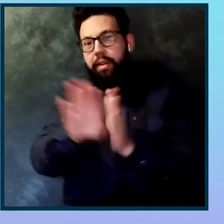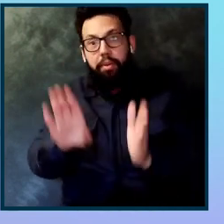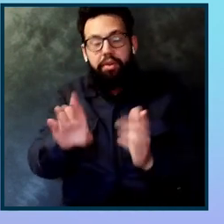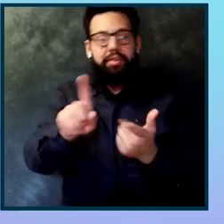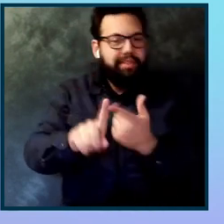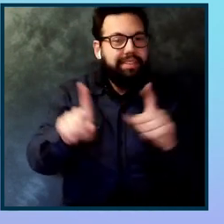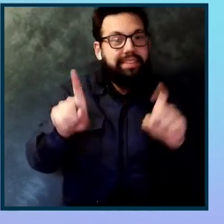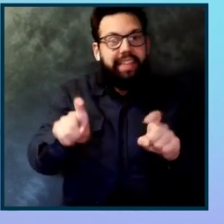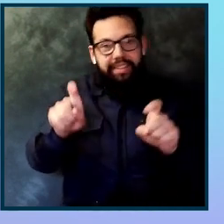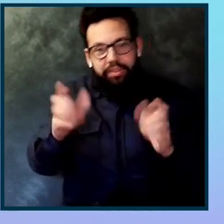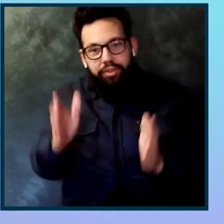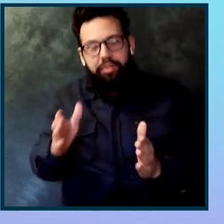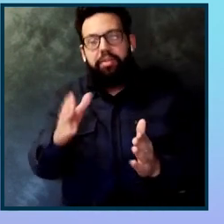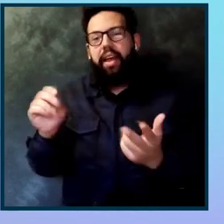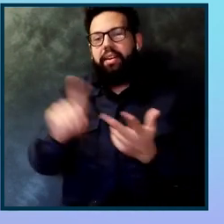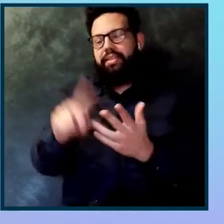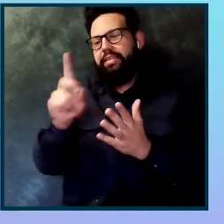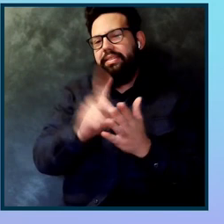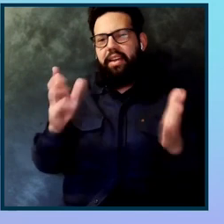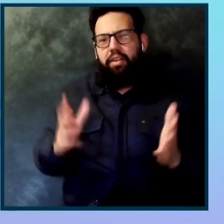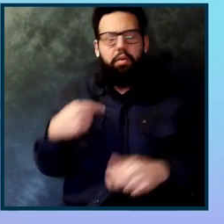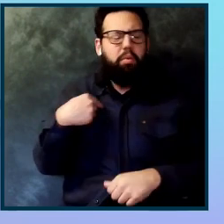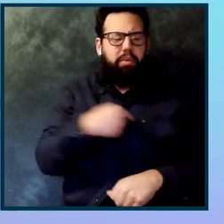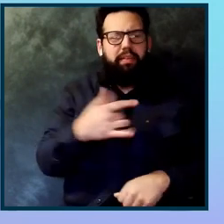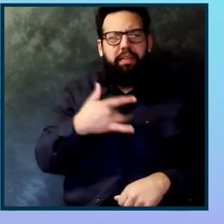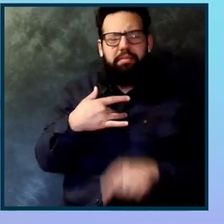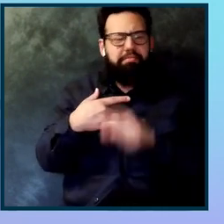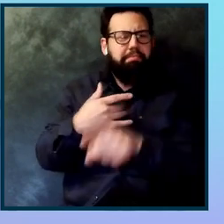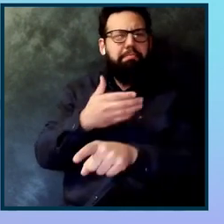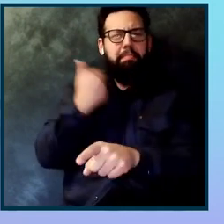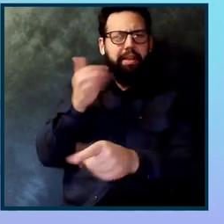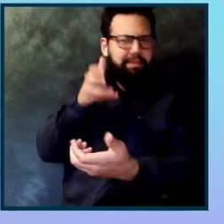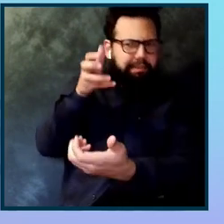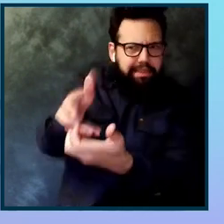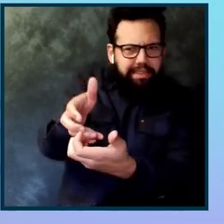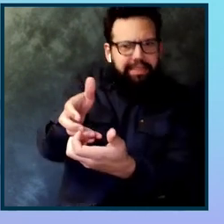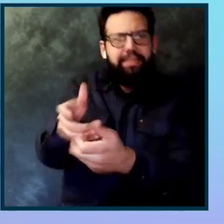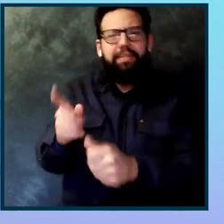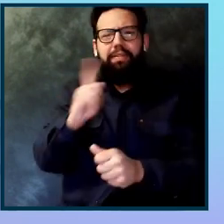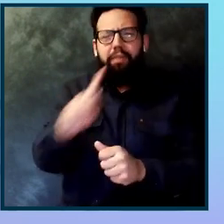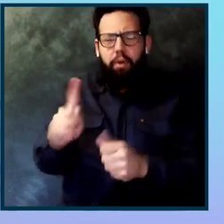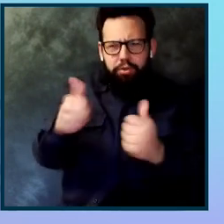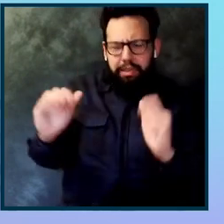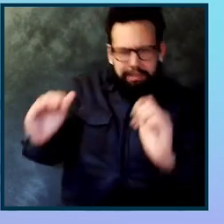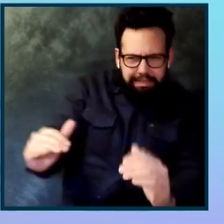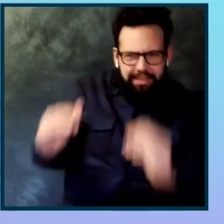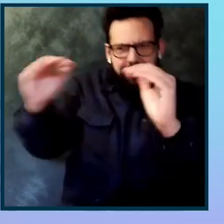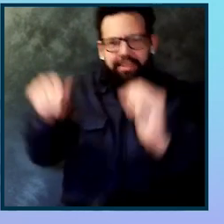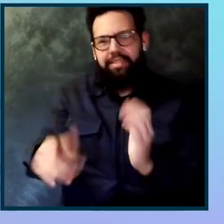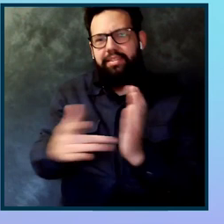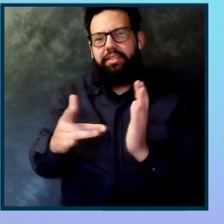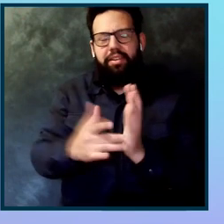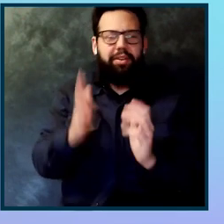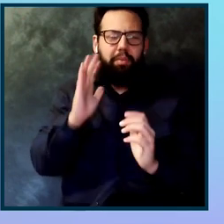And we believe this is the right approach for leveraging this powerful technology and will continue to push the boundaries over the